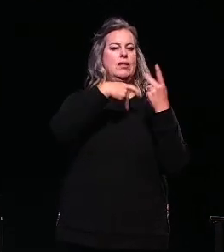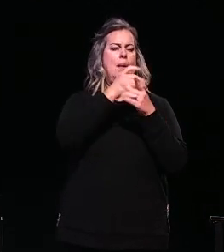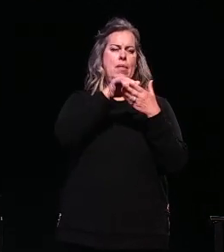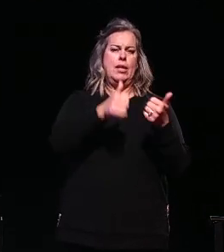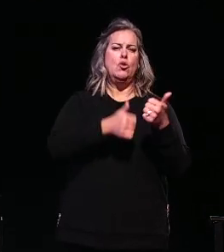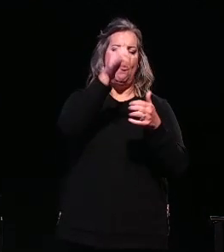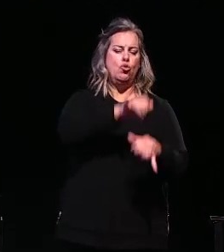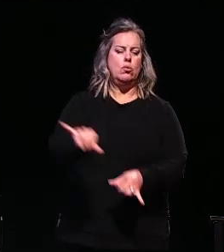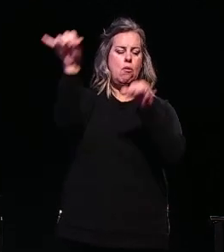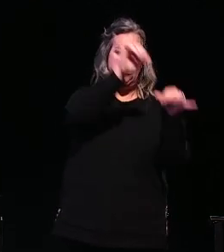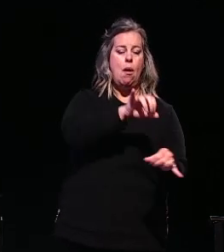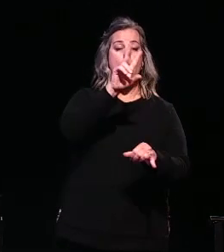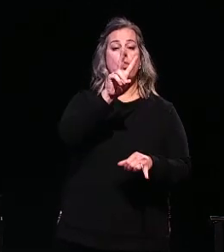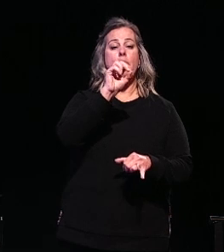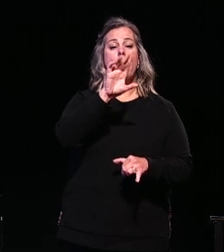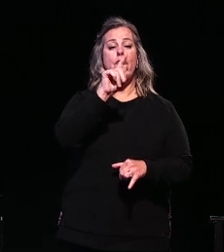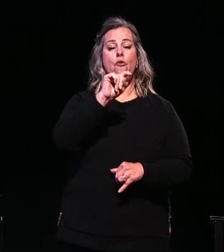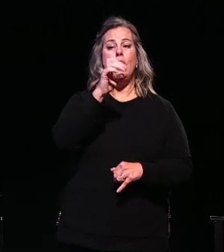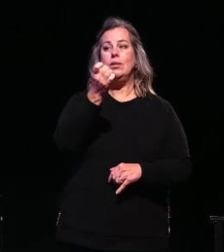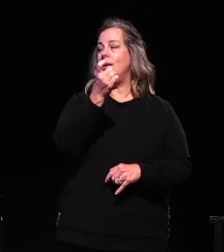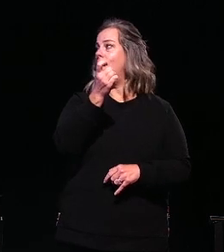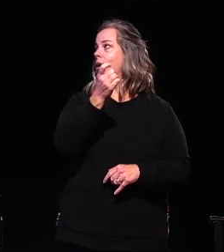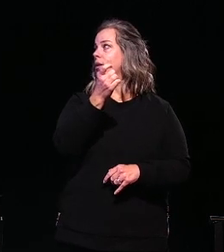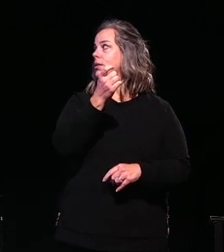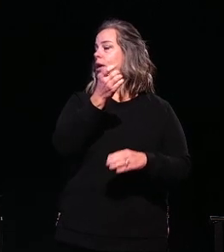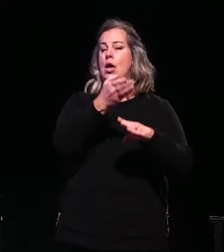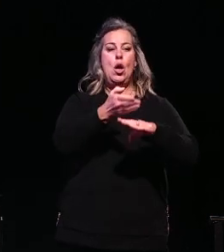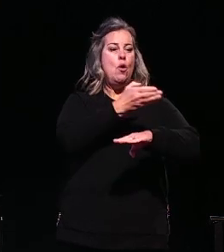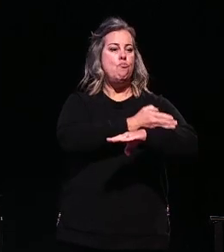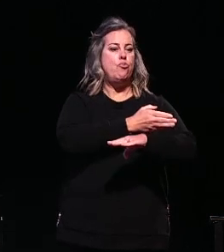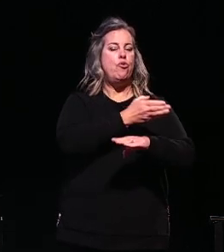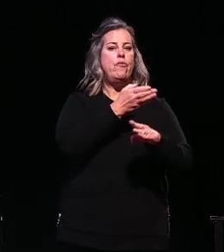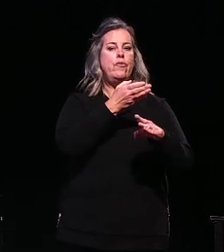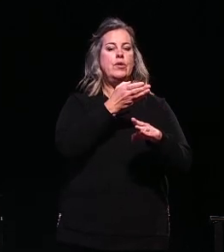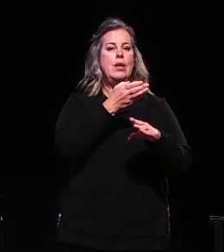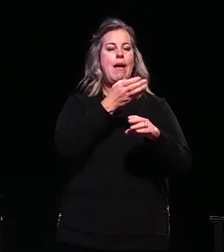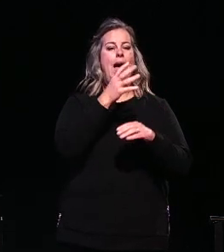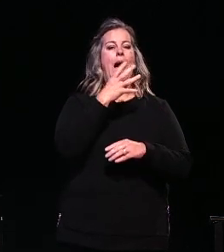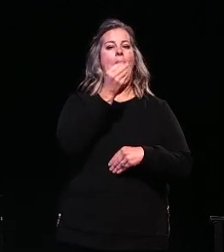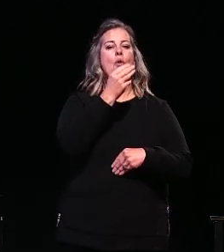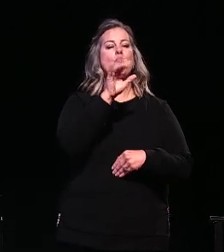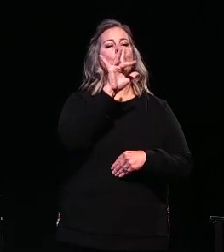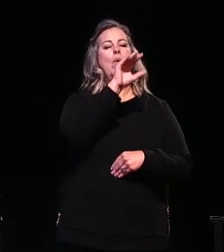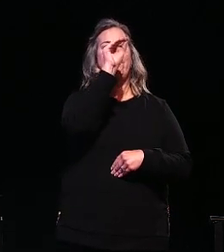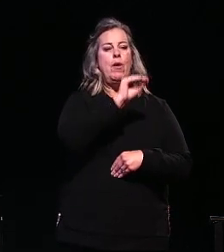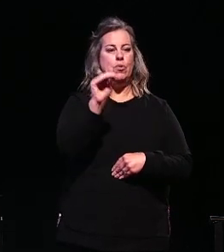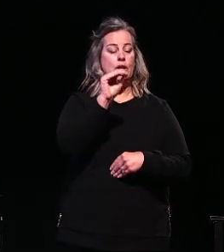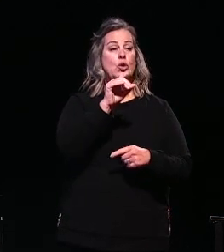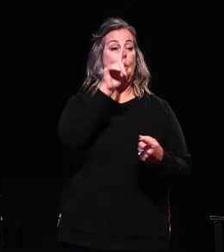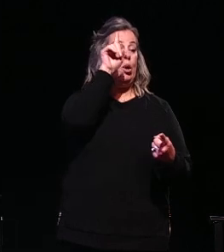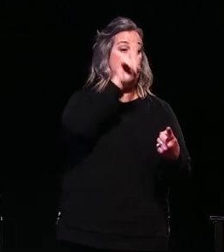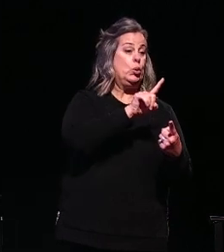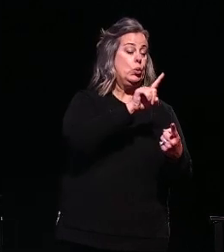region. The Vortex system increased throughput on these farms by 25 percent. This allows farmers to either milk more cows or reduce labor